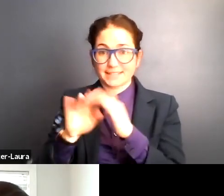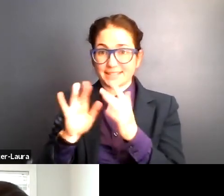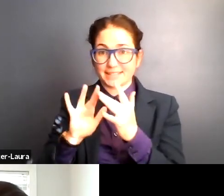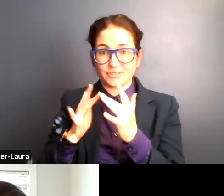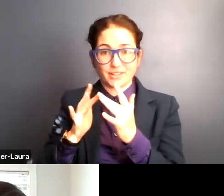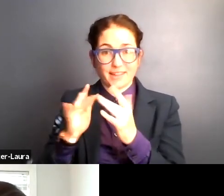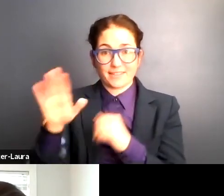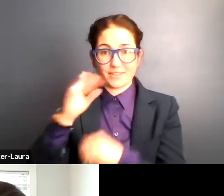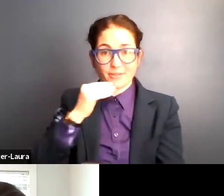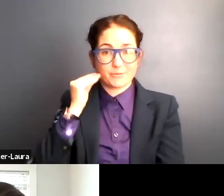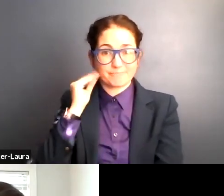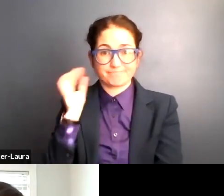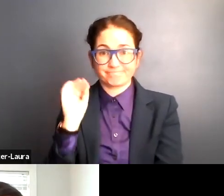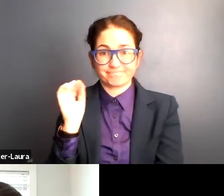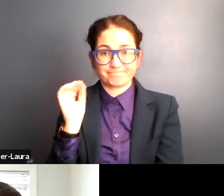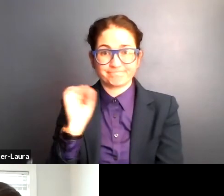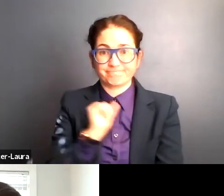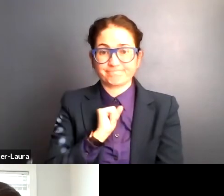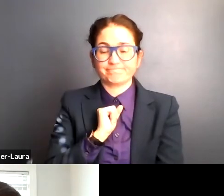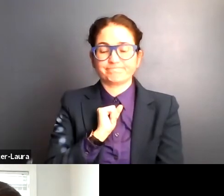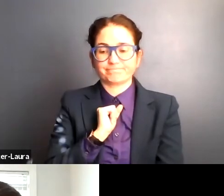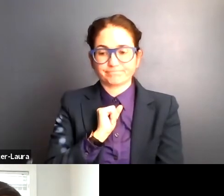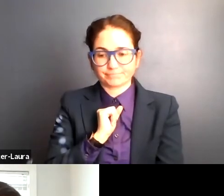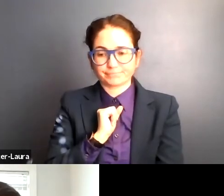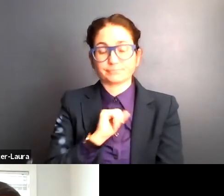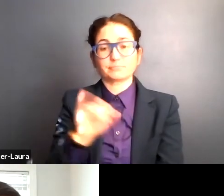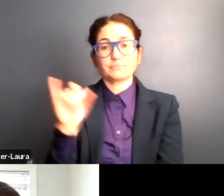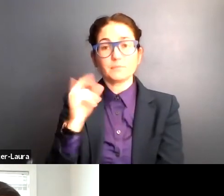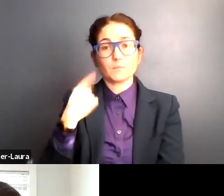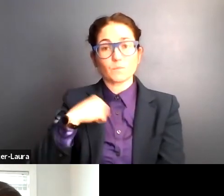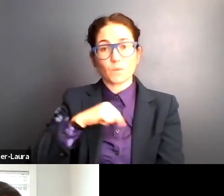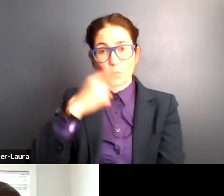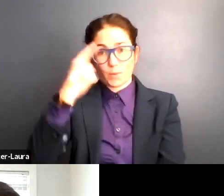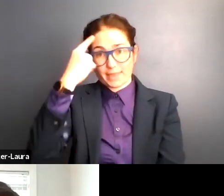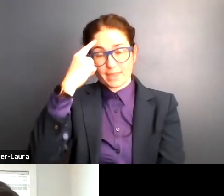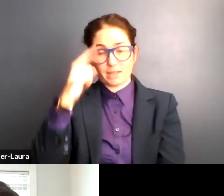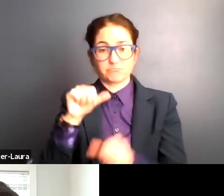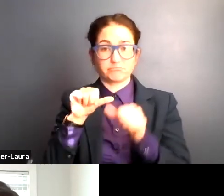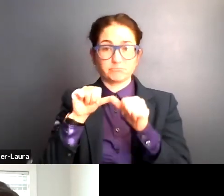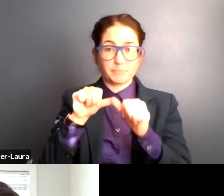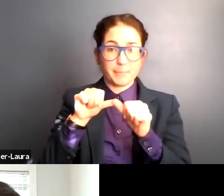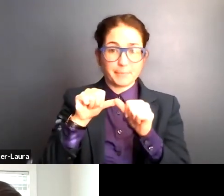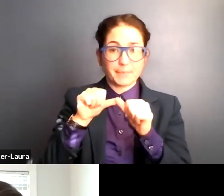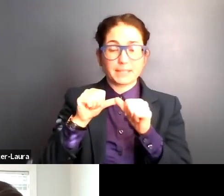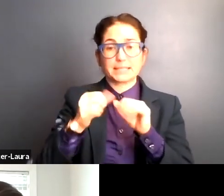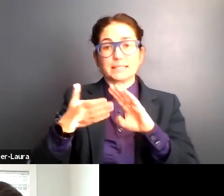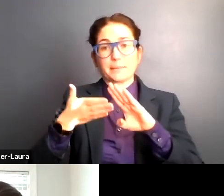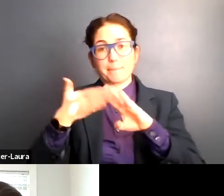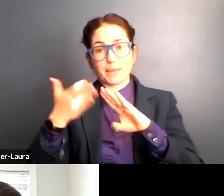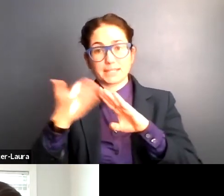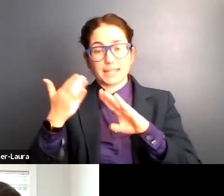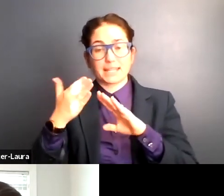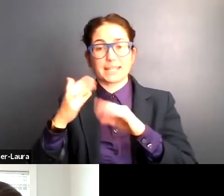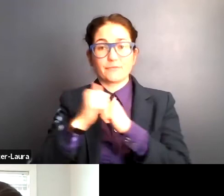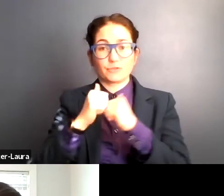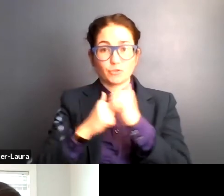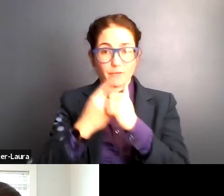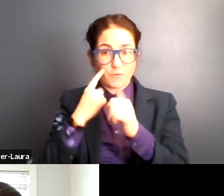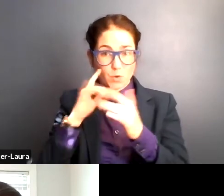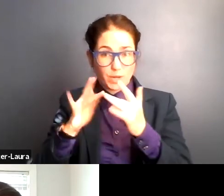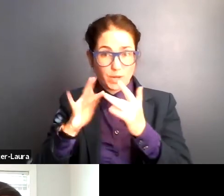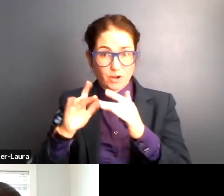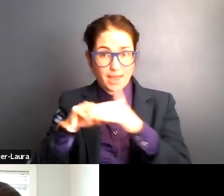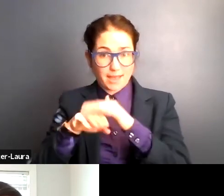in their own home. We also believe that building and maintaining infrastructure for internet access is essential.